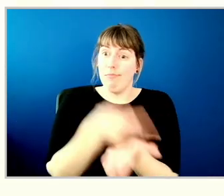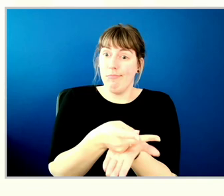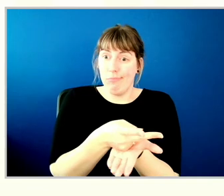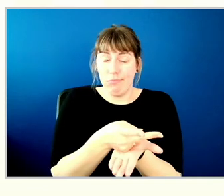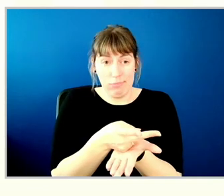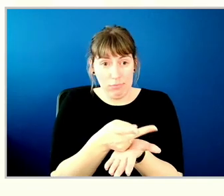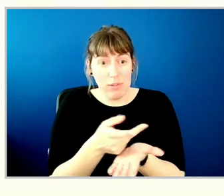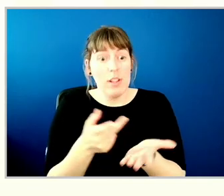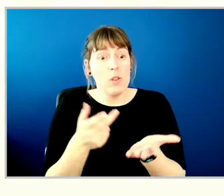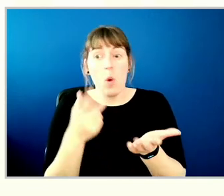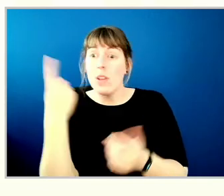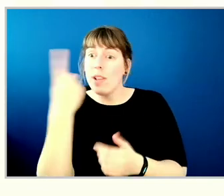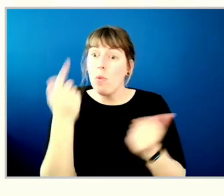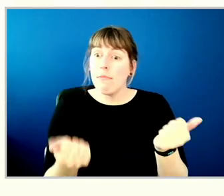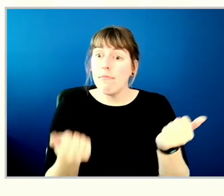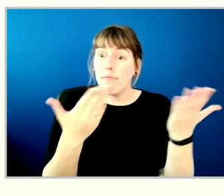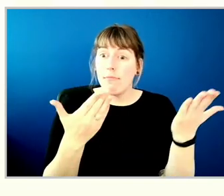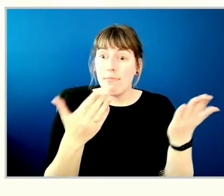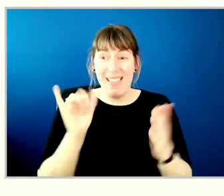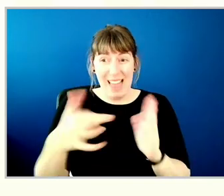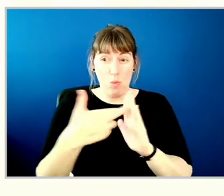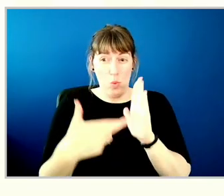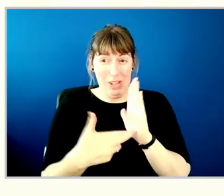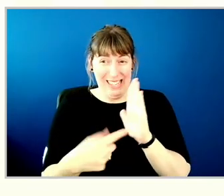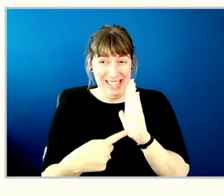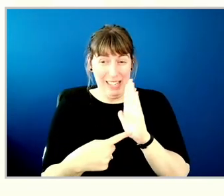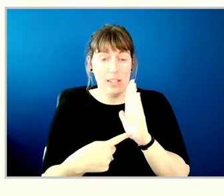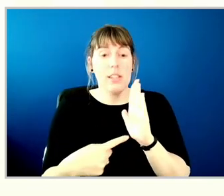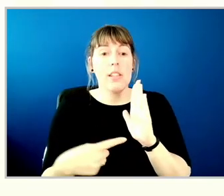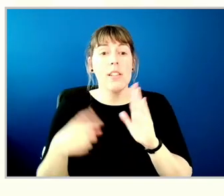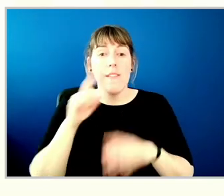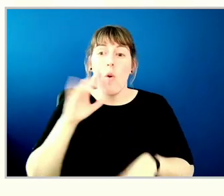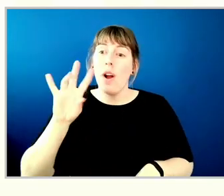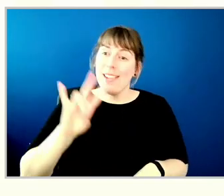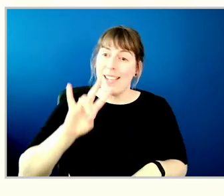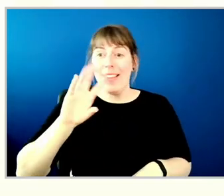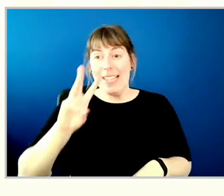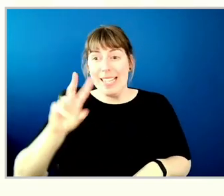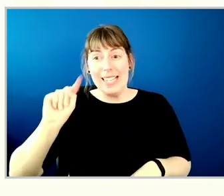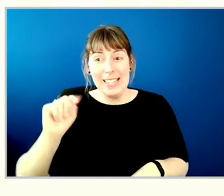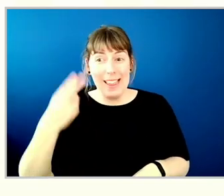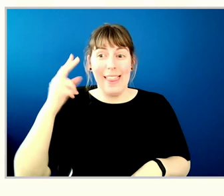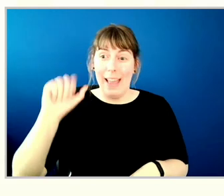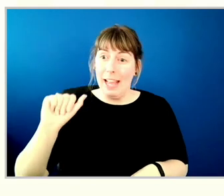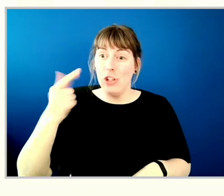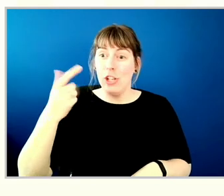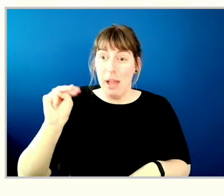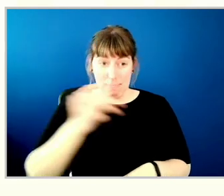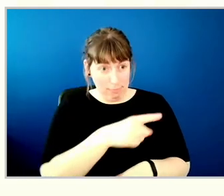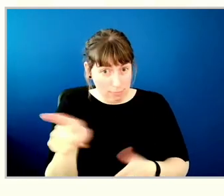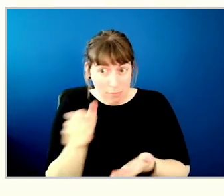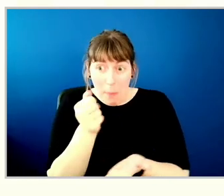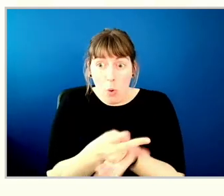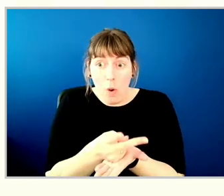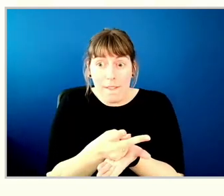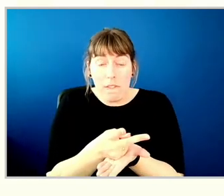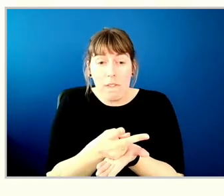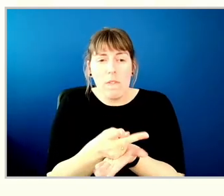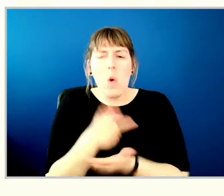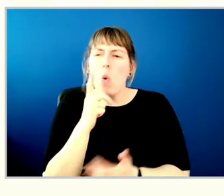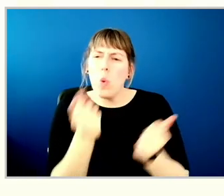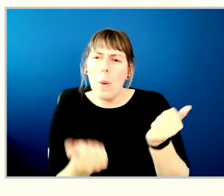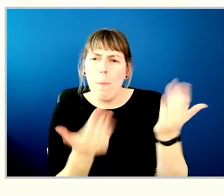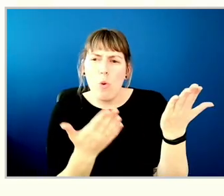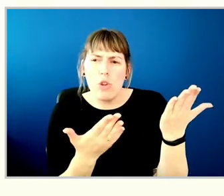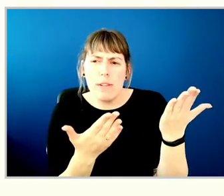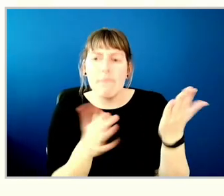there a motion that the proposed standing rules for the 76 AGM be approved? Please message us through